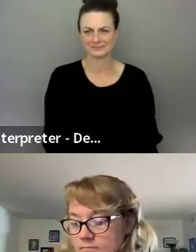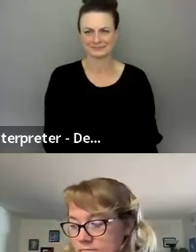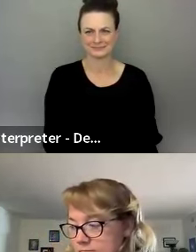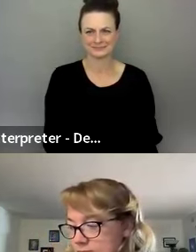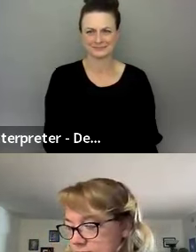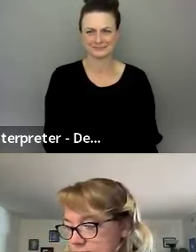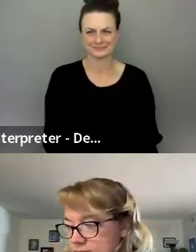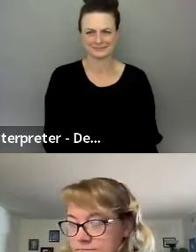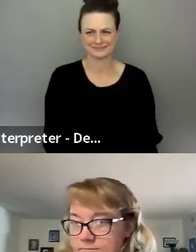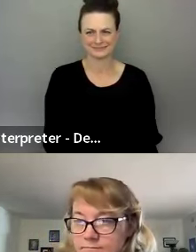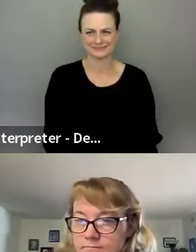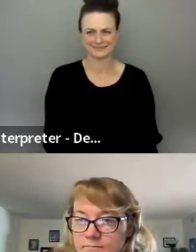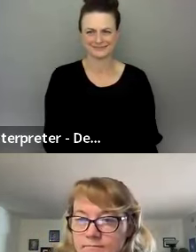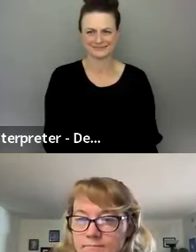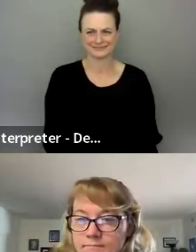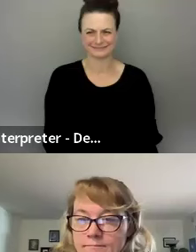see.